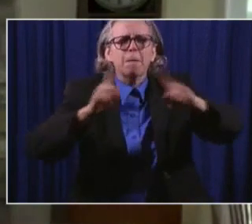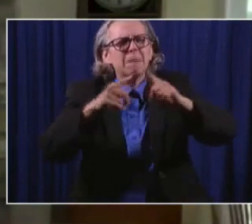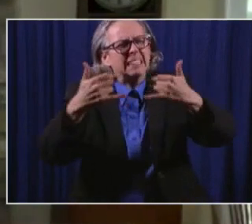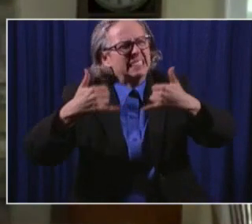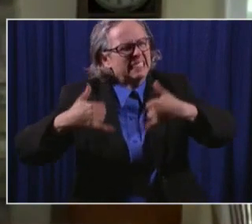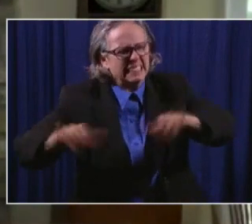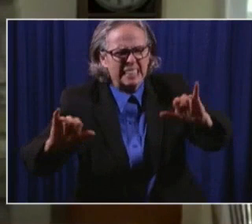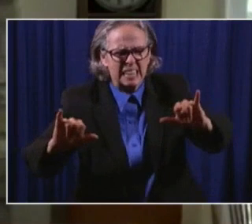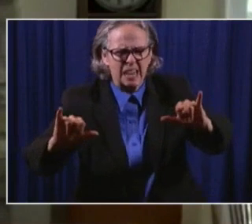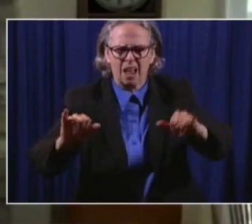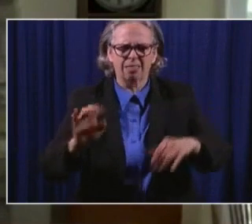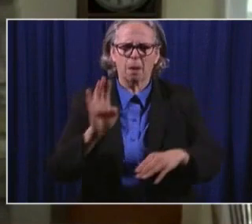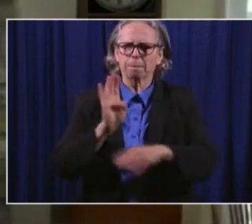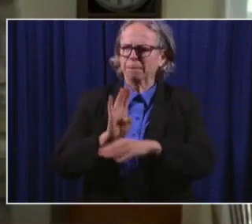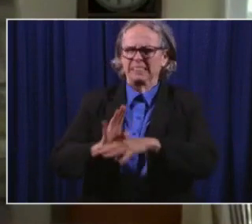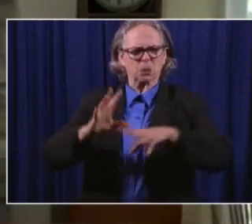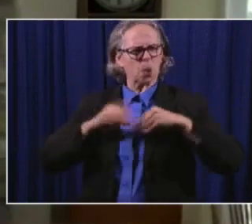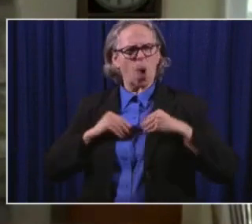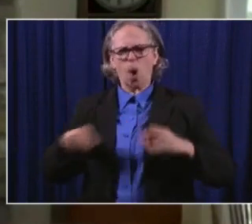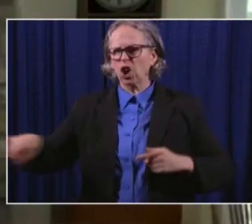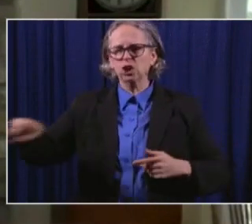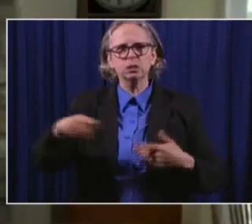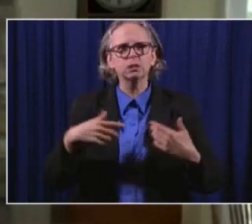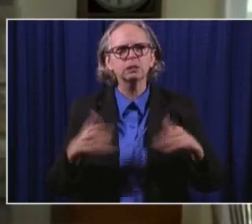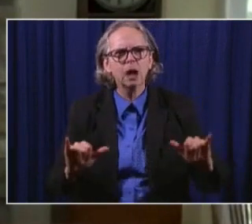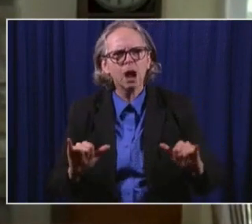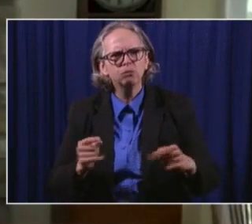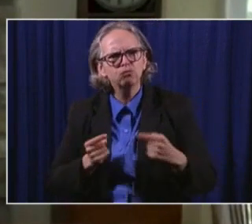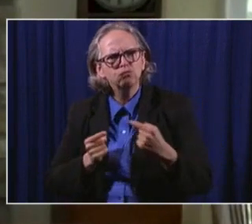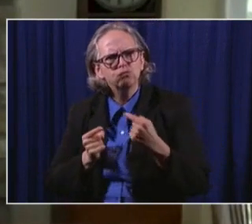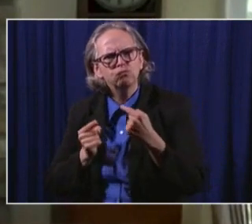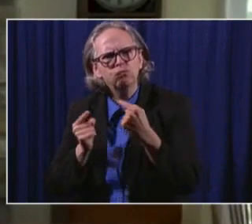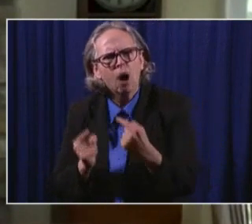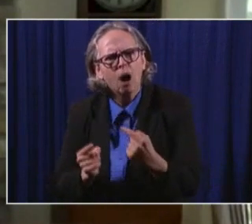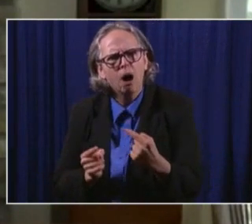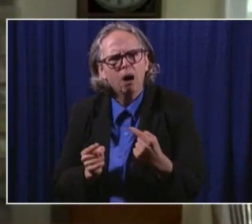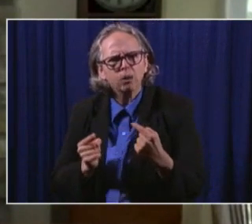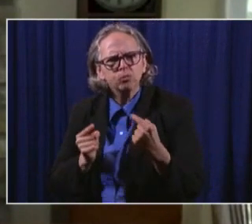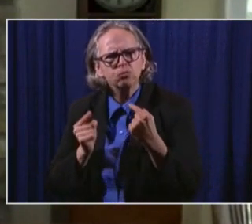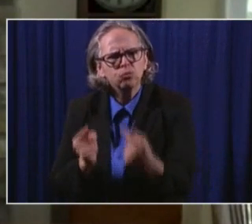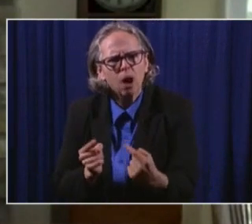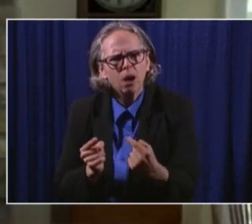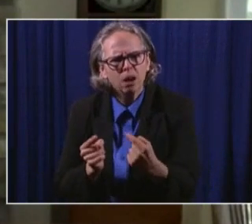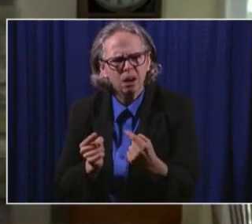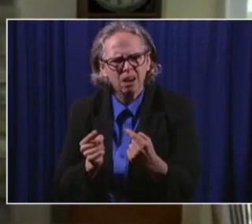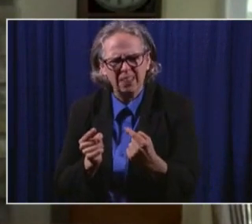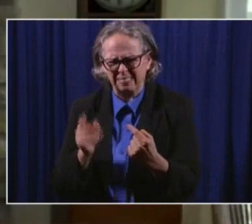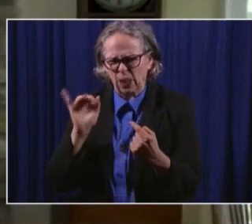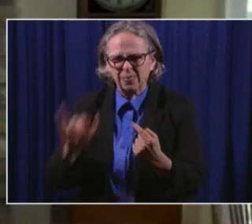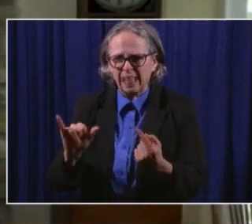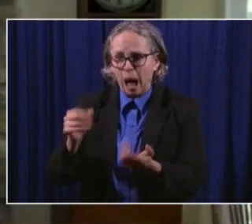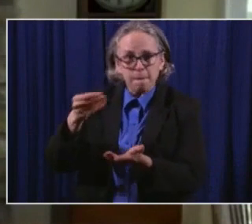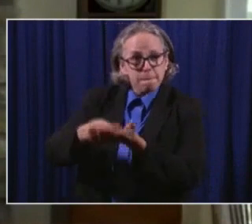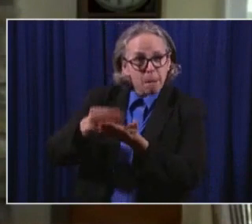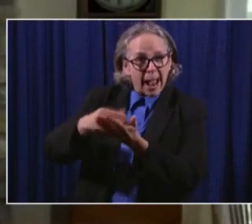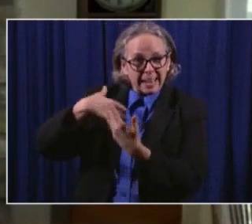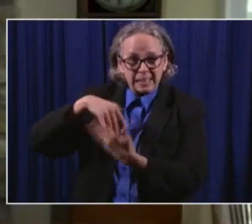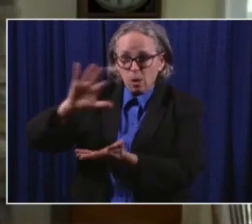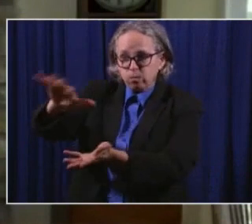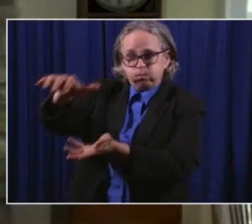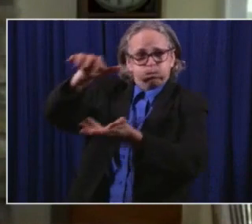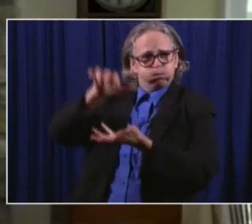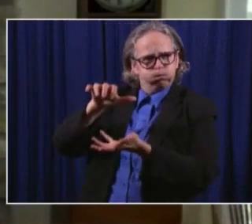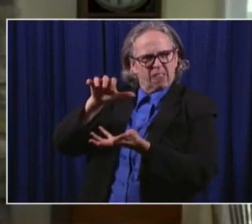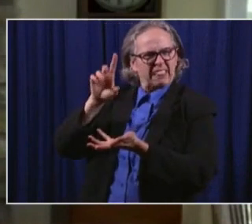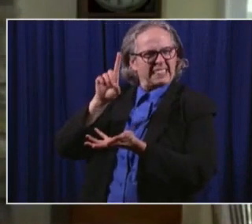struggle. And another even larger dividend that I'm asking for today will help so many businesses stay